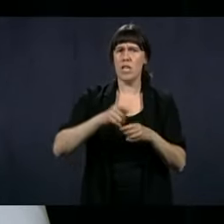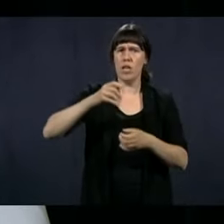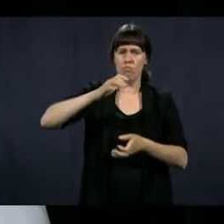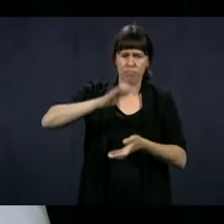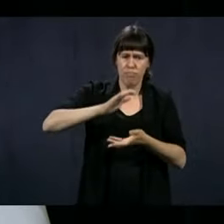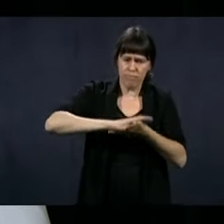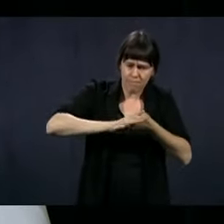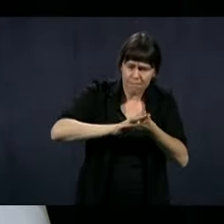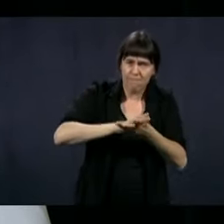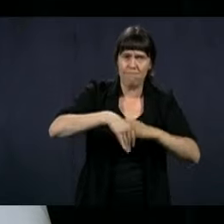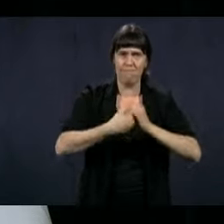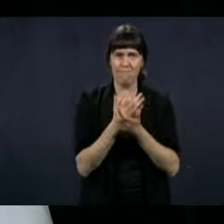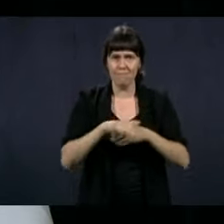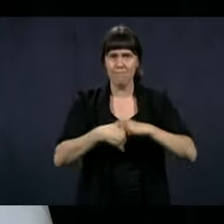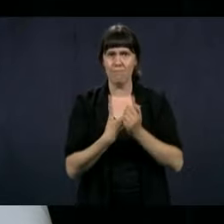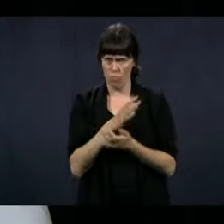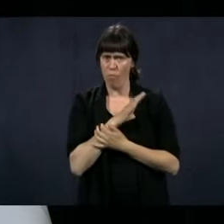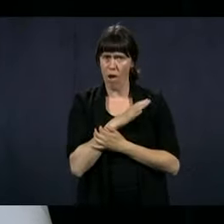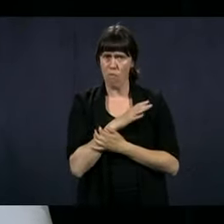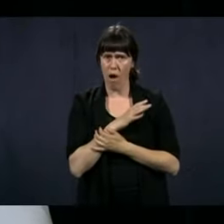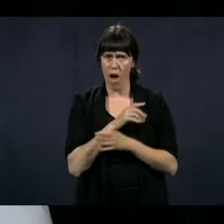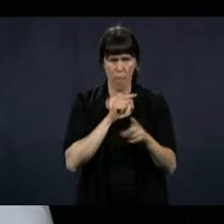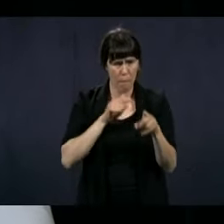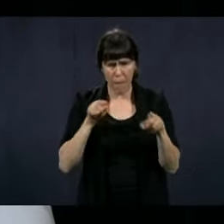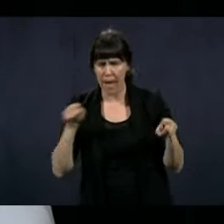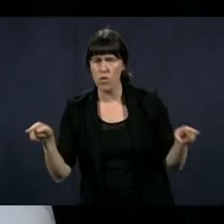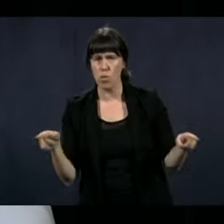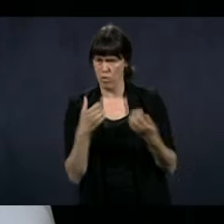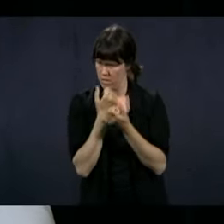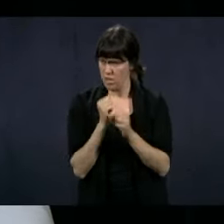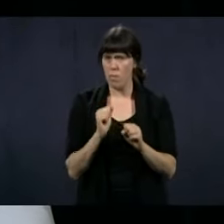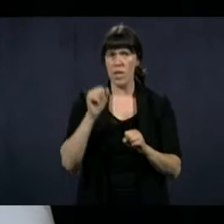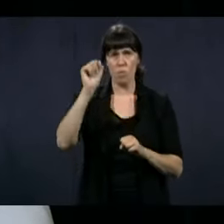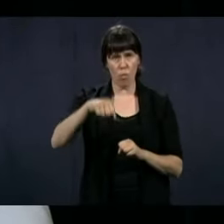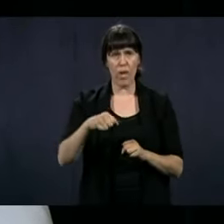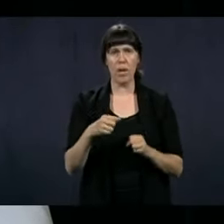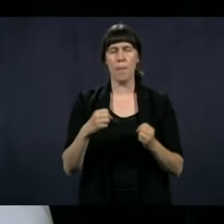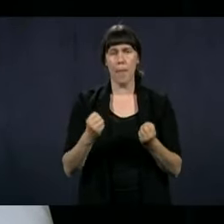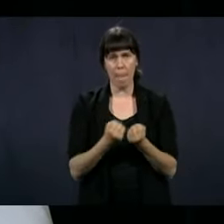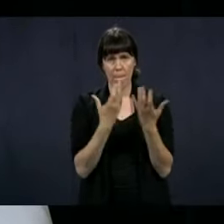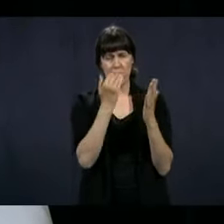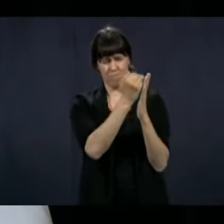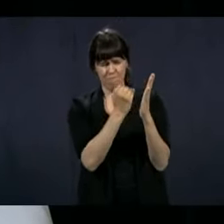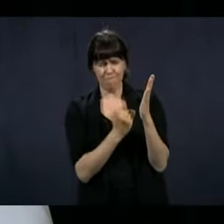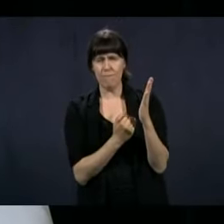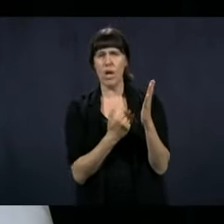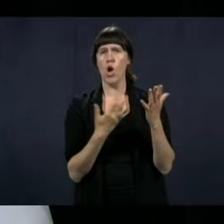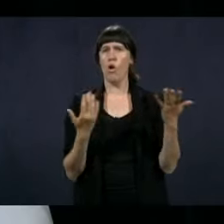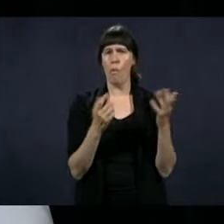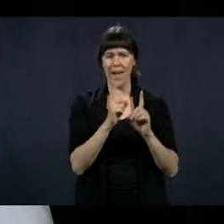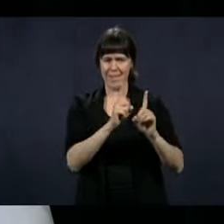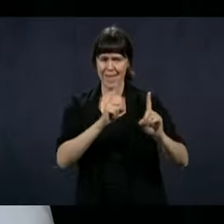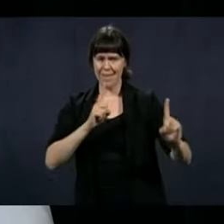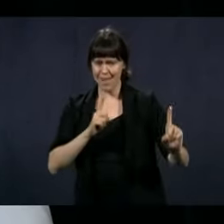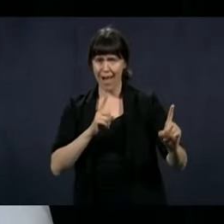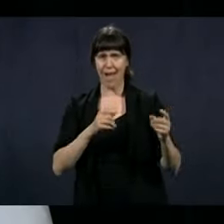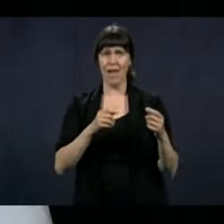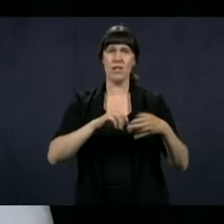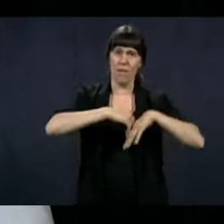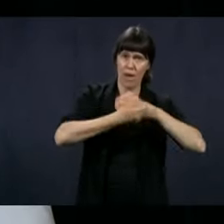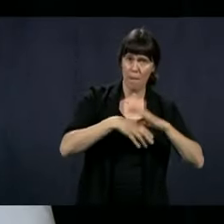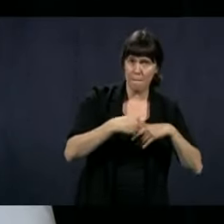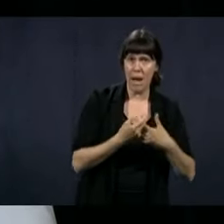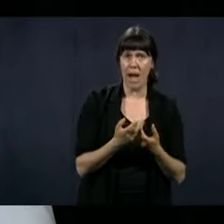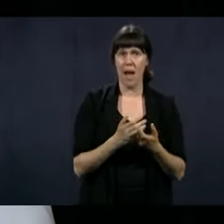every room. There's going to be disinfecting gels and others available for everybody. So measures of safety